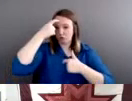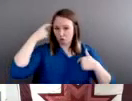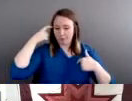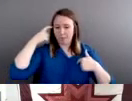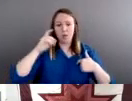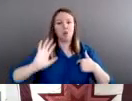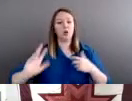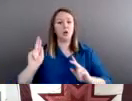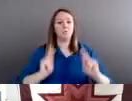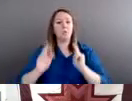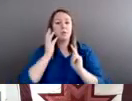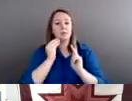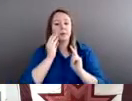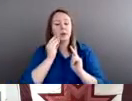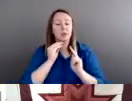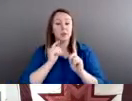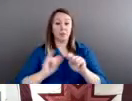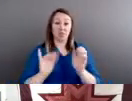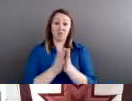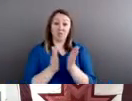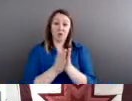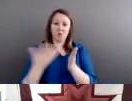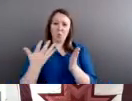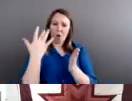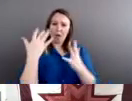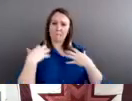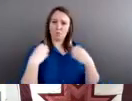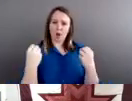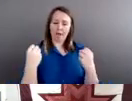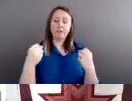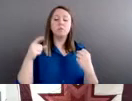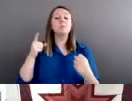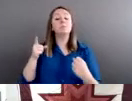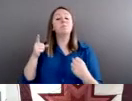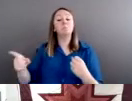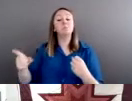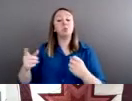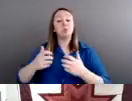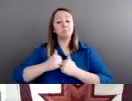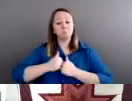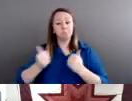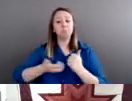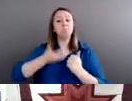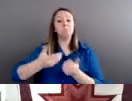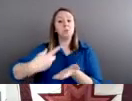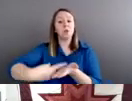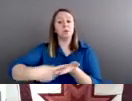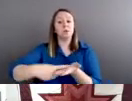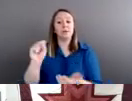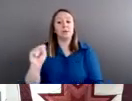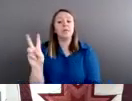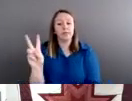what's so brave about the book is that she also talks about sexual violence. And if you think about this time